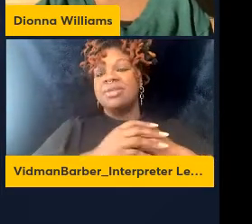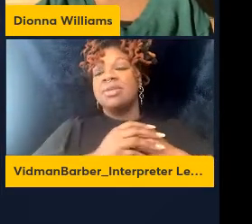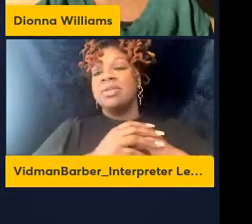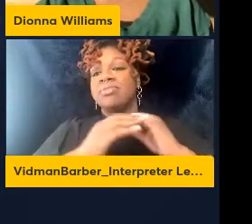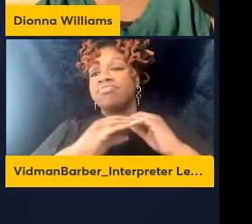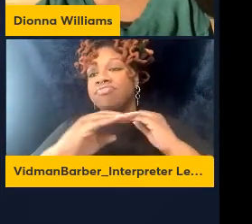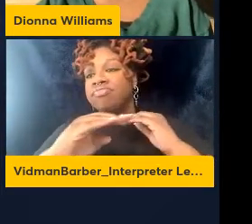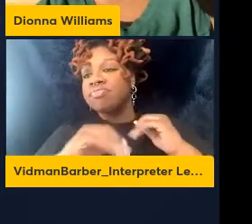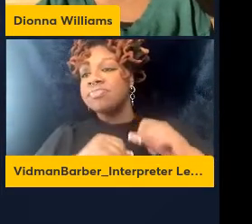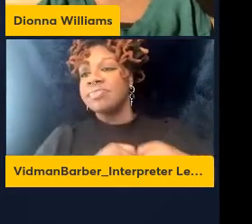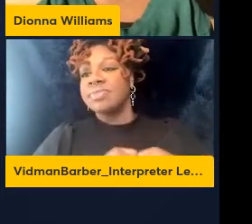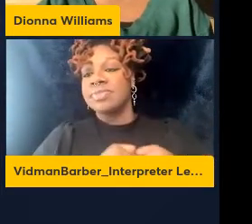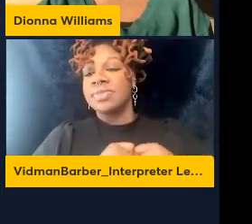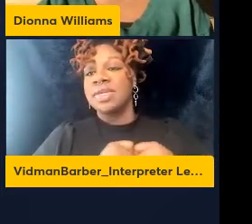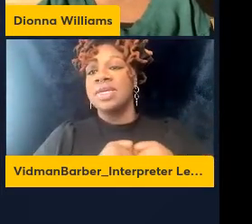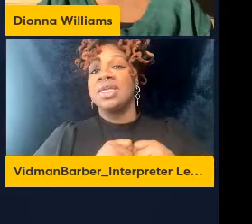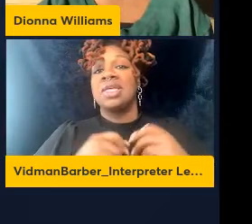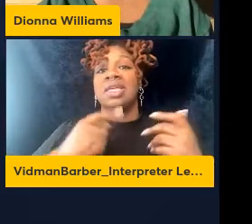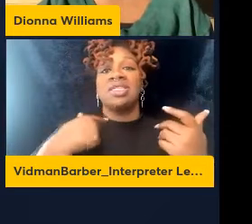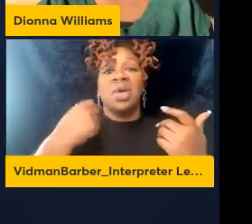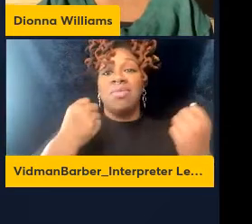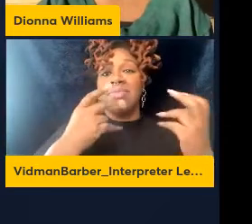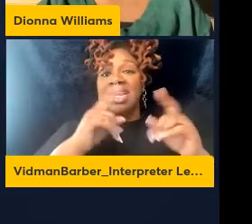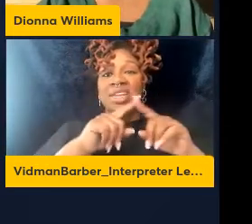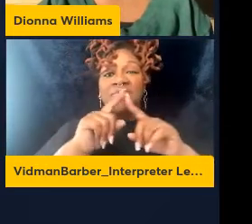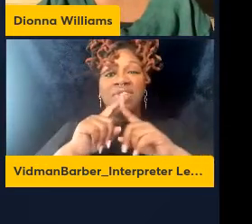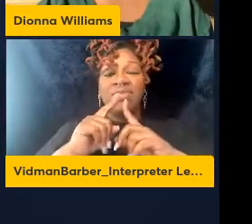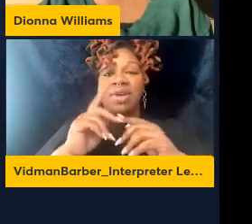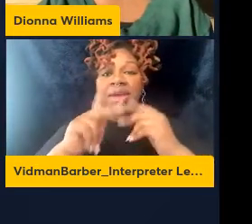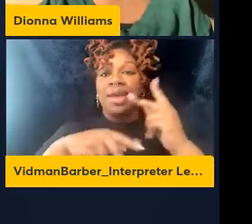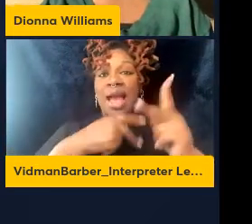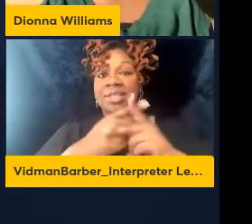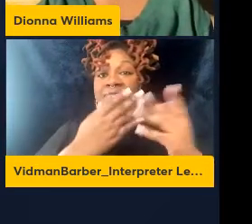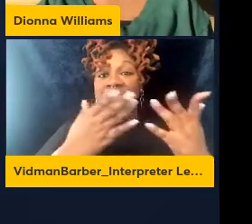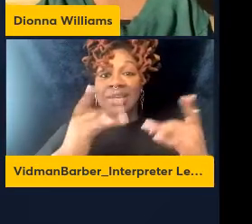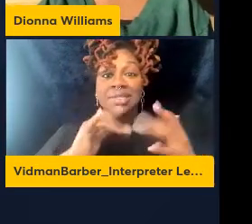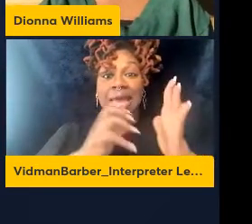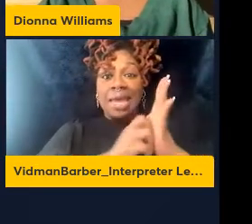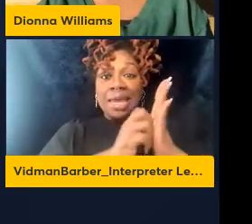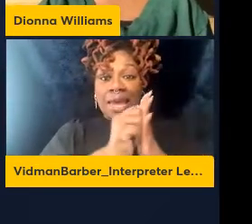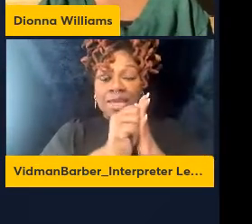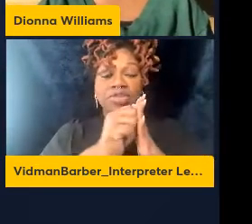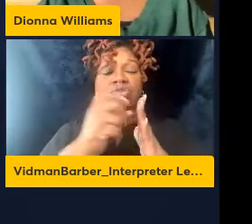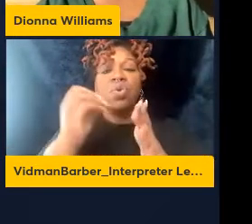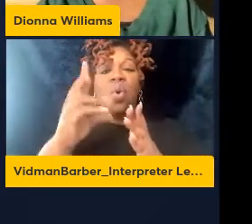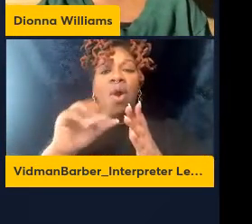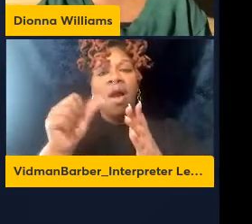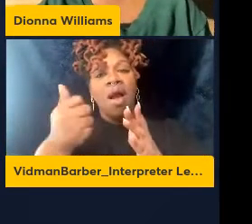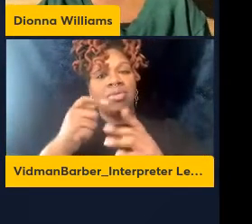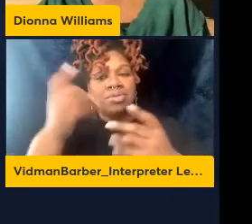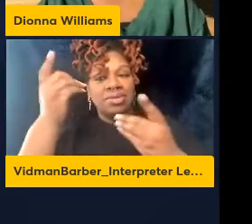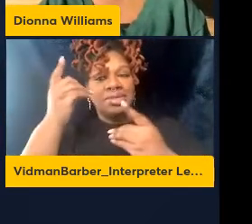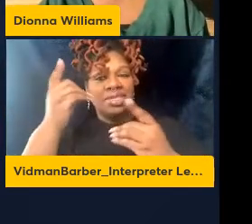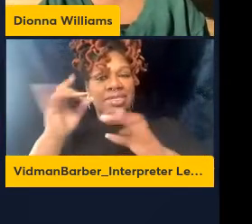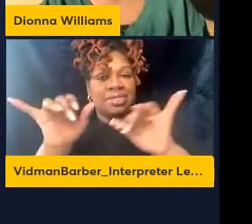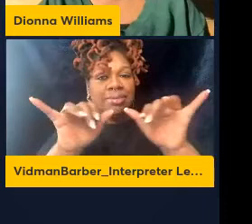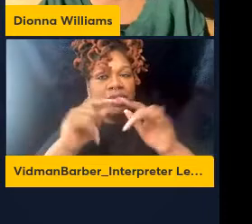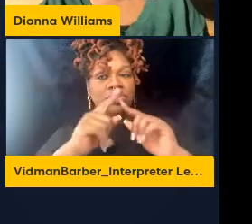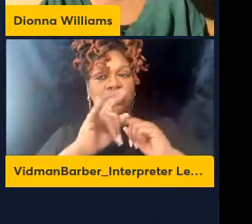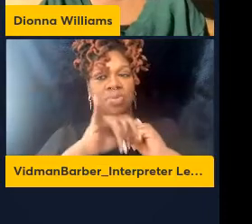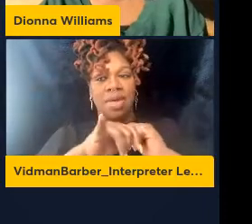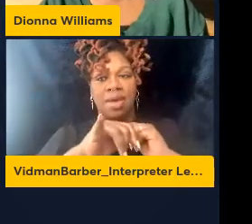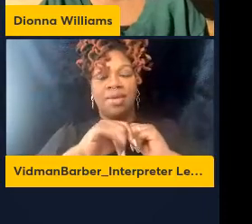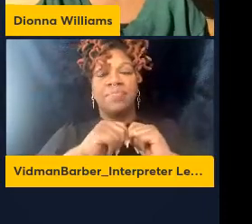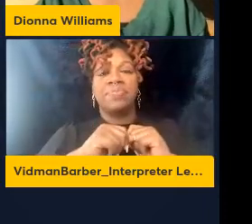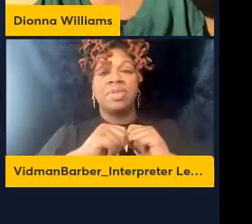a number of different instances, like cancer, viral infections, as well as neurodegenerative diseases. And so we're setting out to look at one in particular, CBD